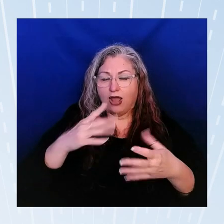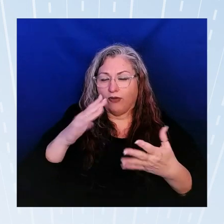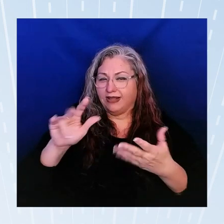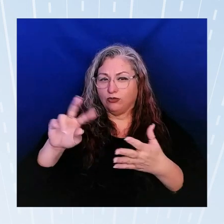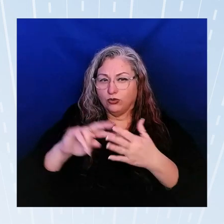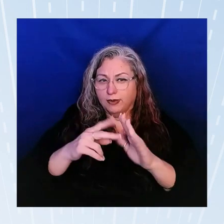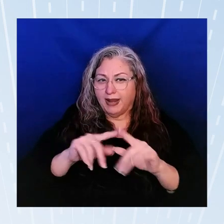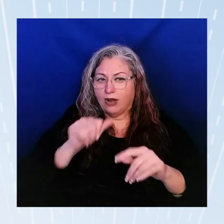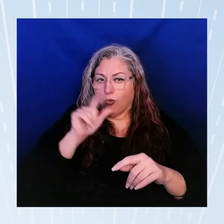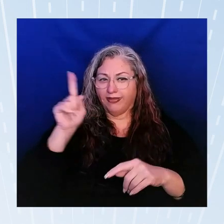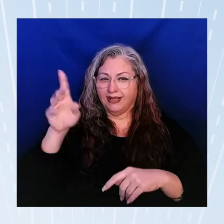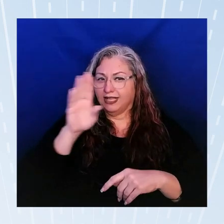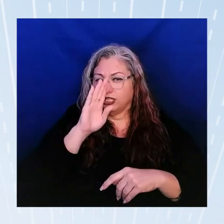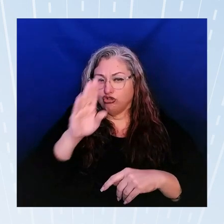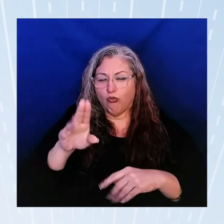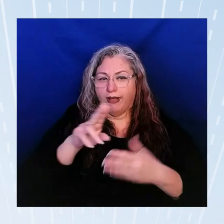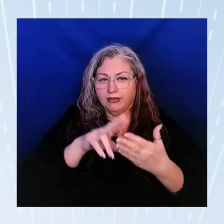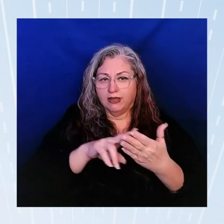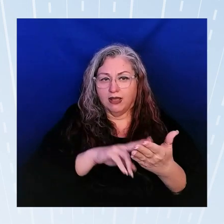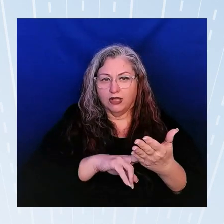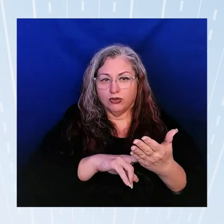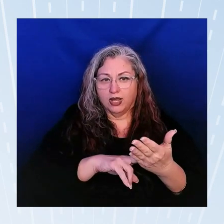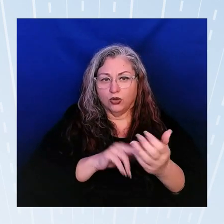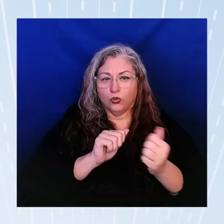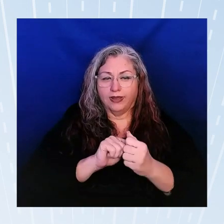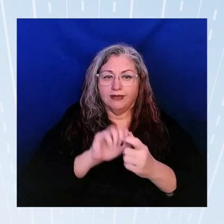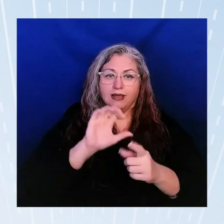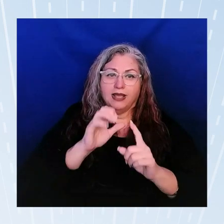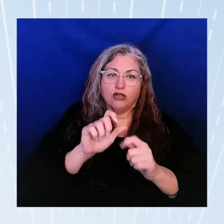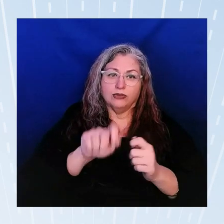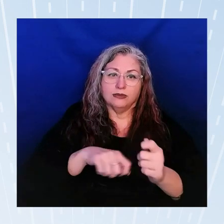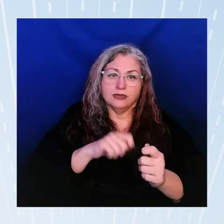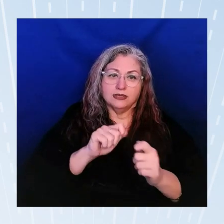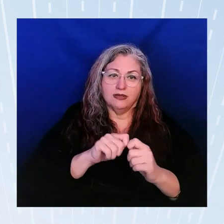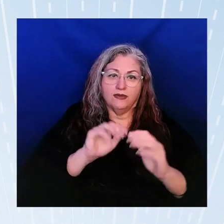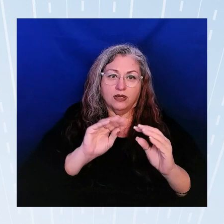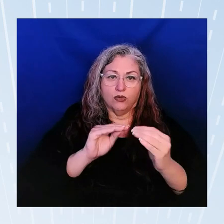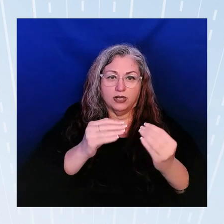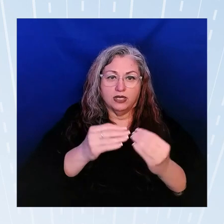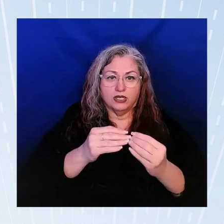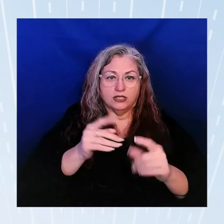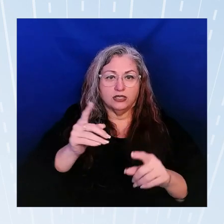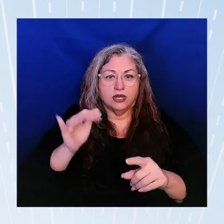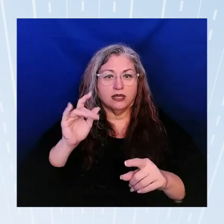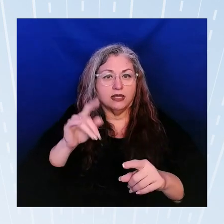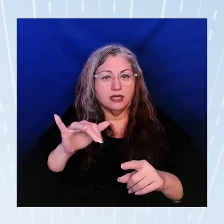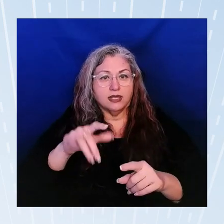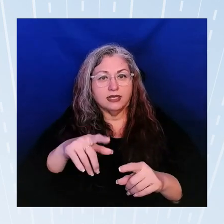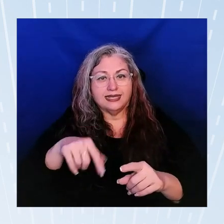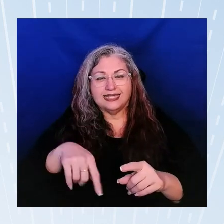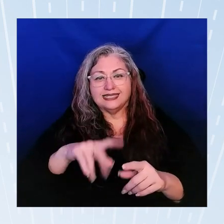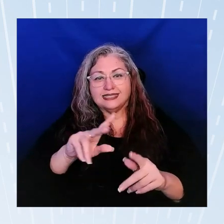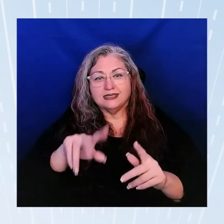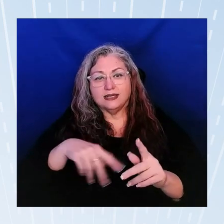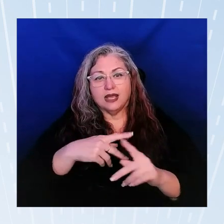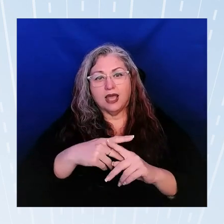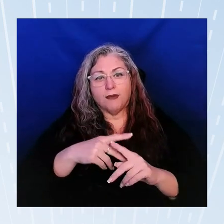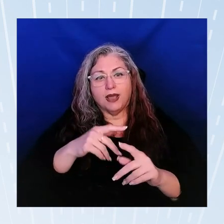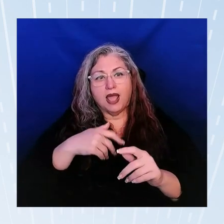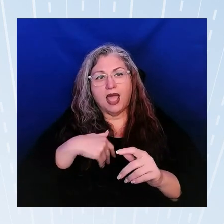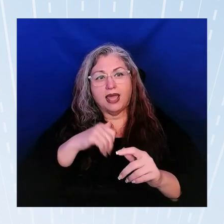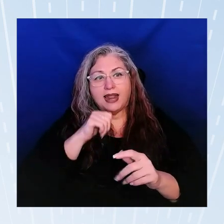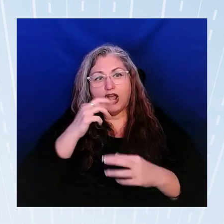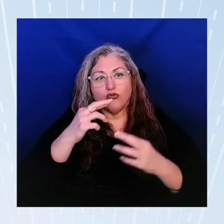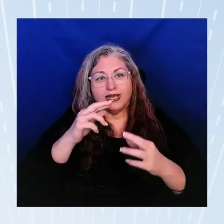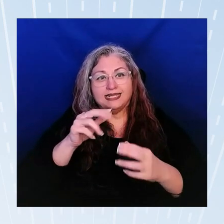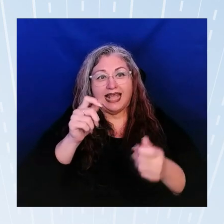think they're directly contracting with culturally specific organizations i didn't realize this is since i've been facing this way i didn't realize the edits were